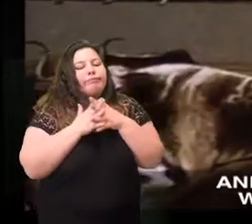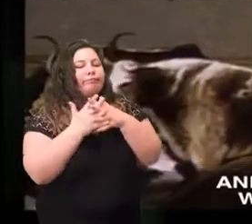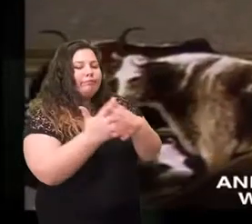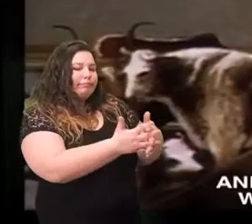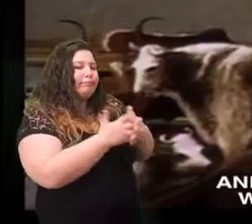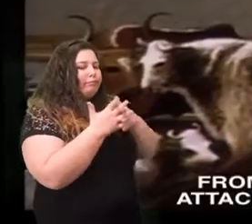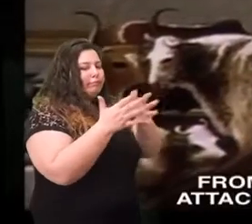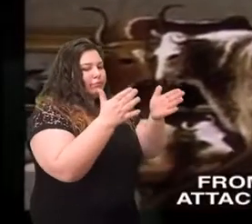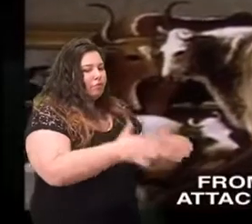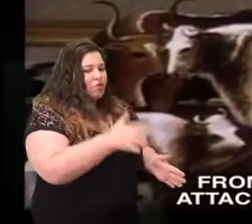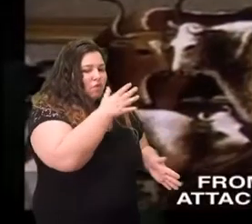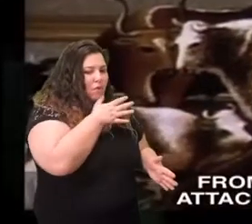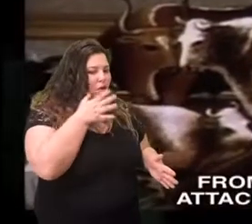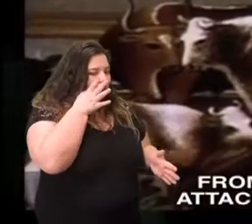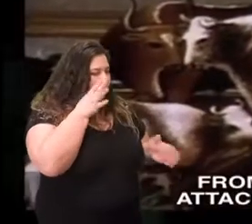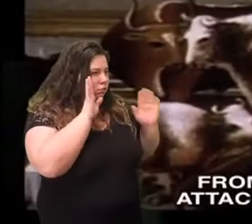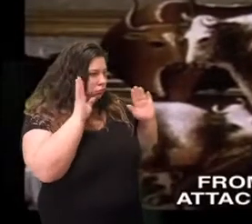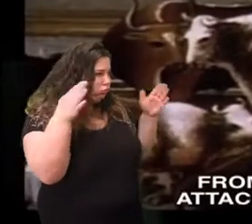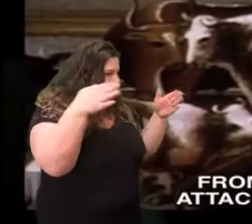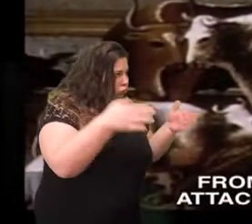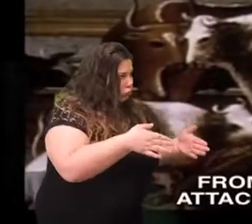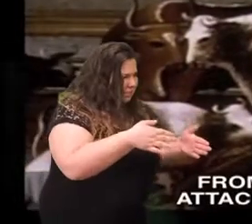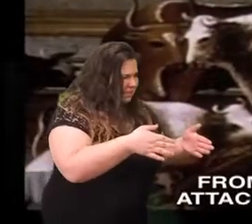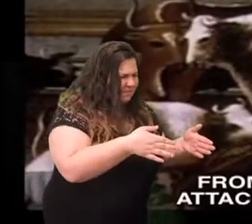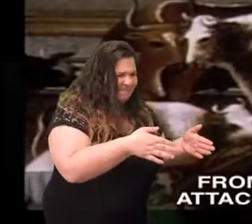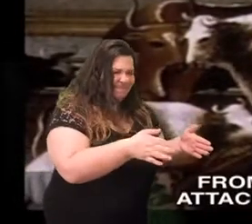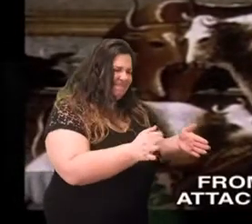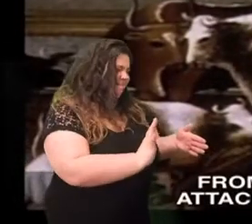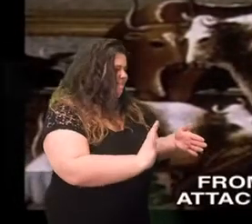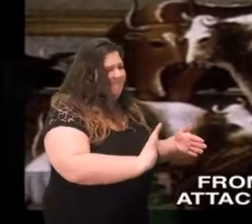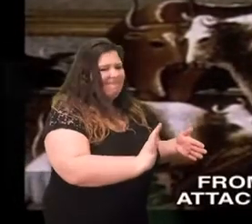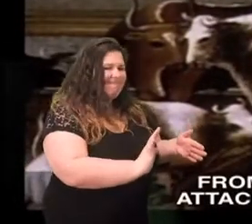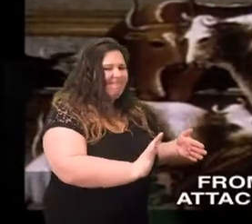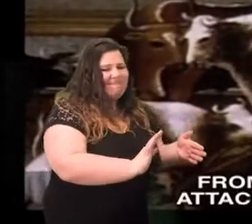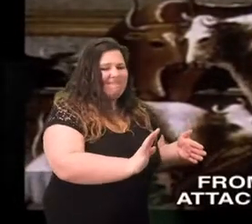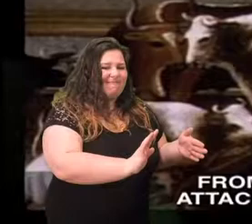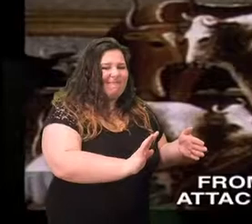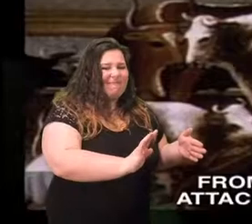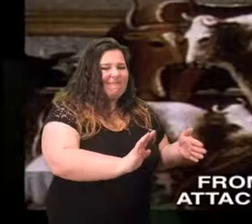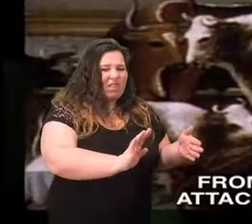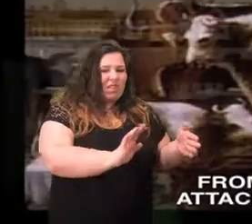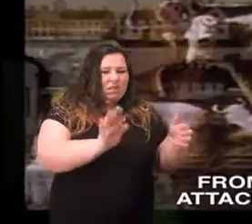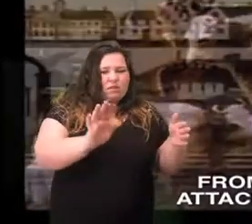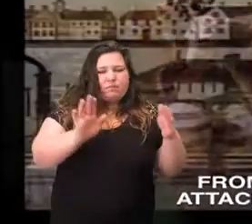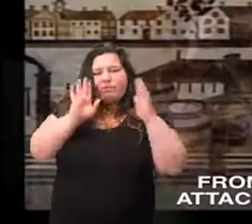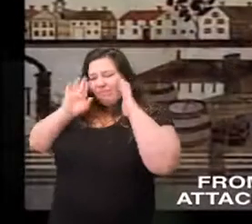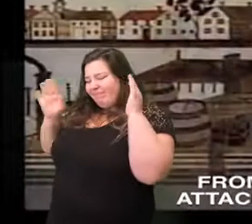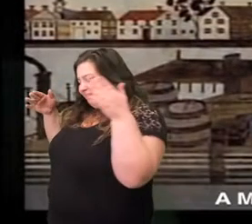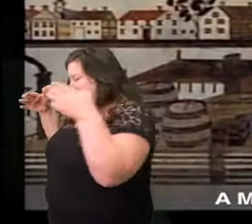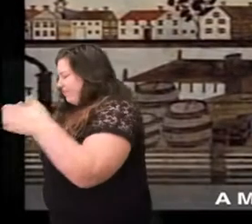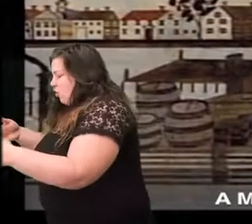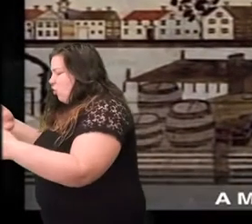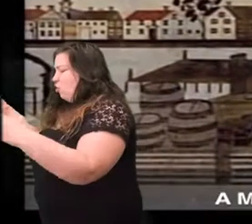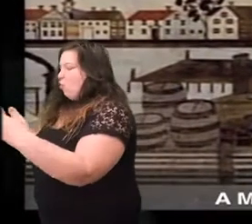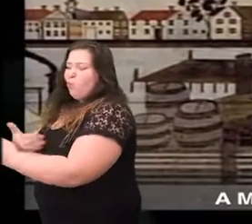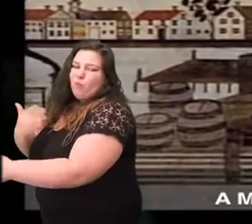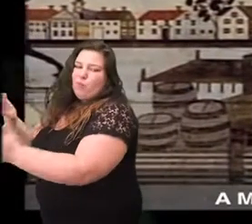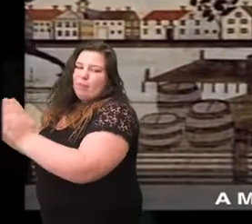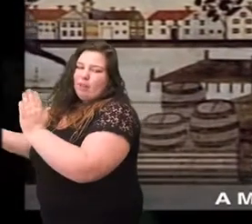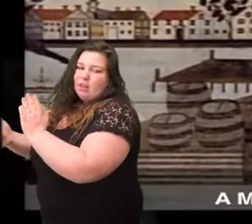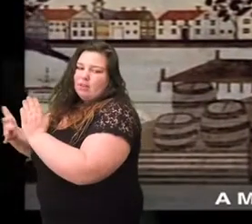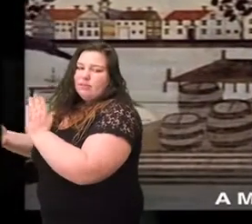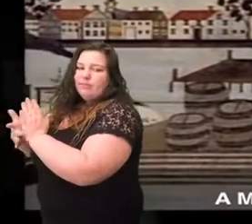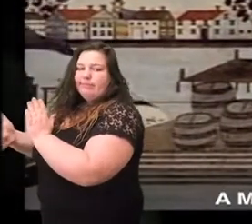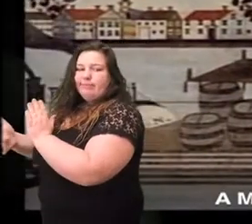wrenching of America from its pleasant agrarian attachments into a mercantile